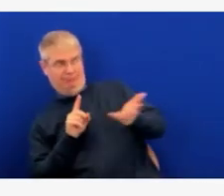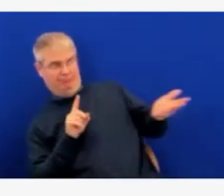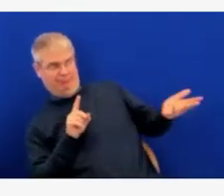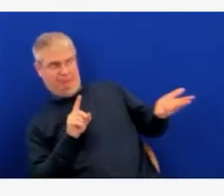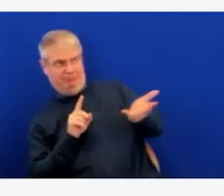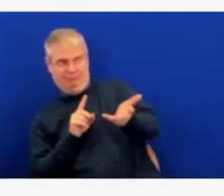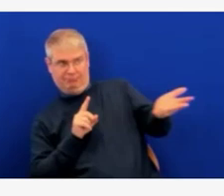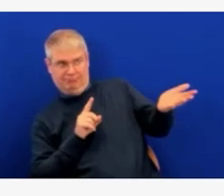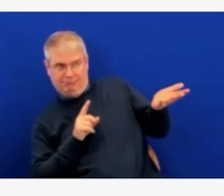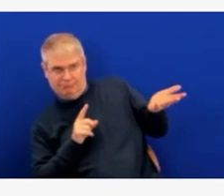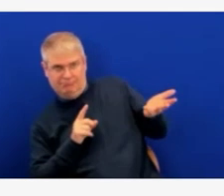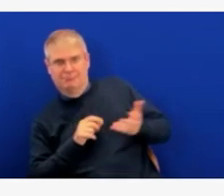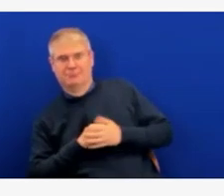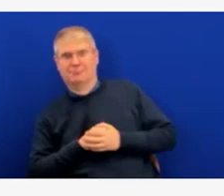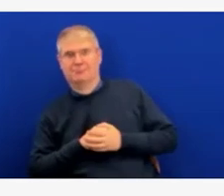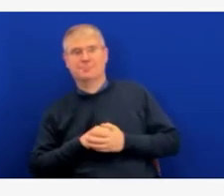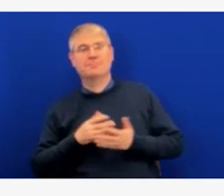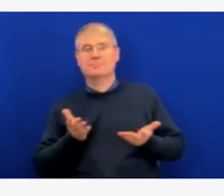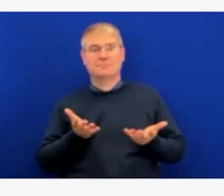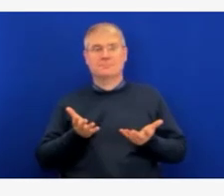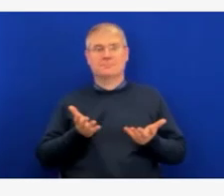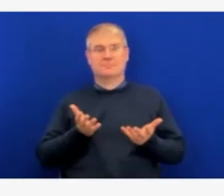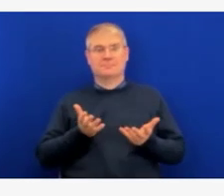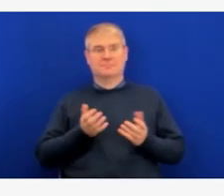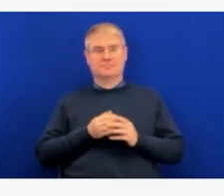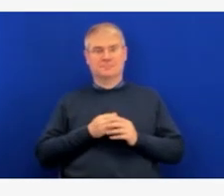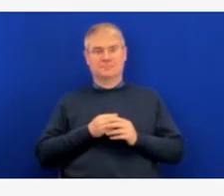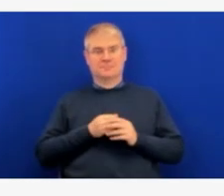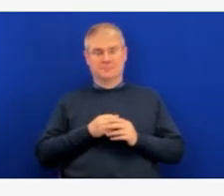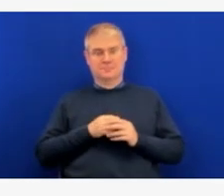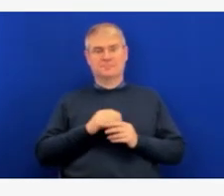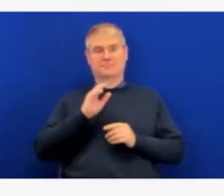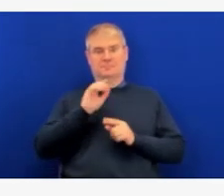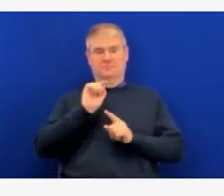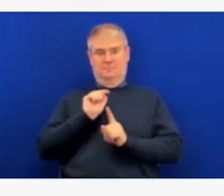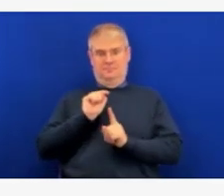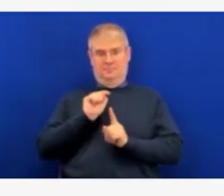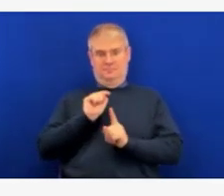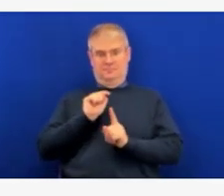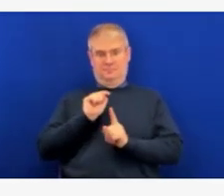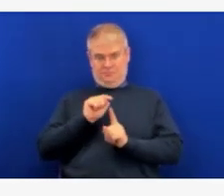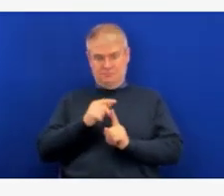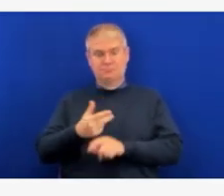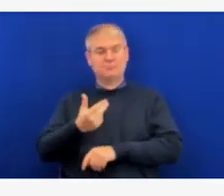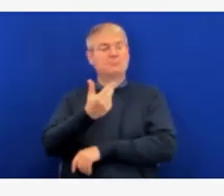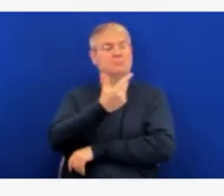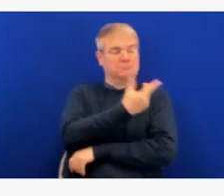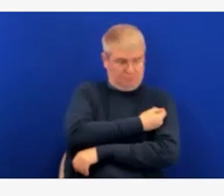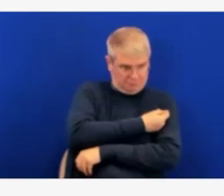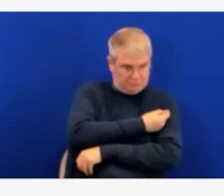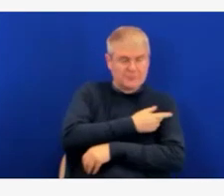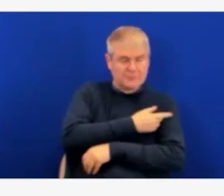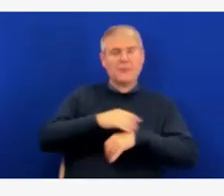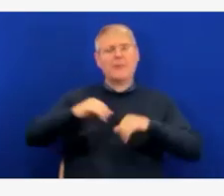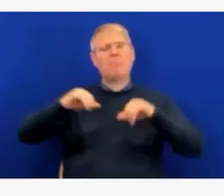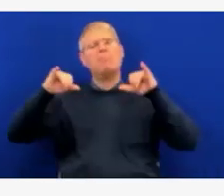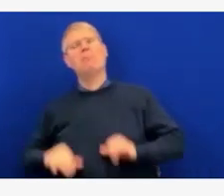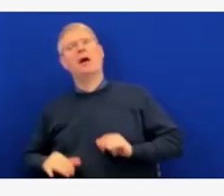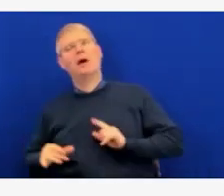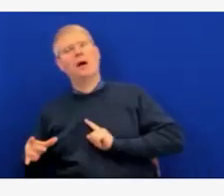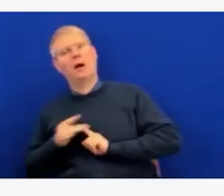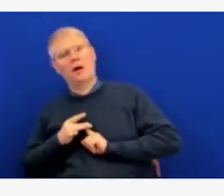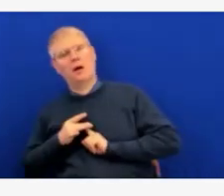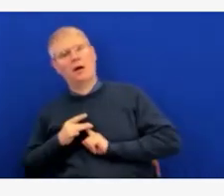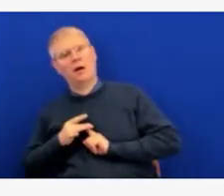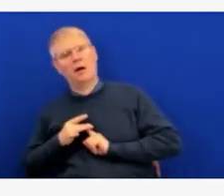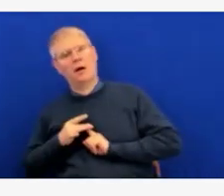breakthrough rates for cases, hospitalizations, and deaths compare to rates for those previously infected? And I